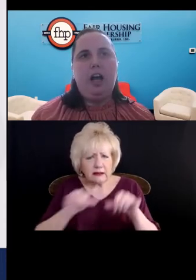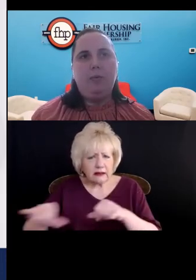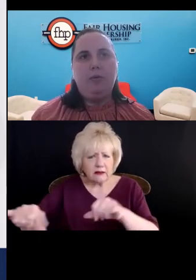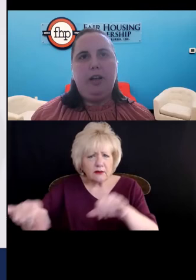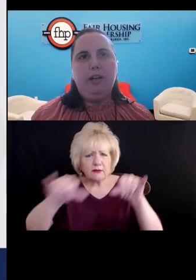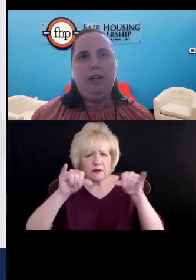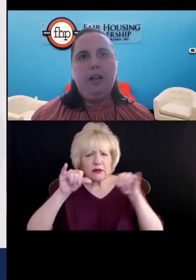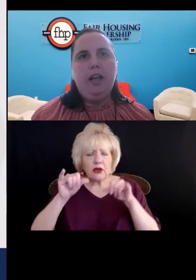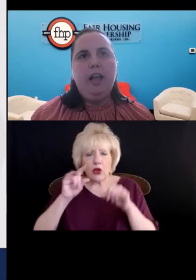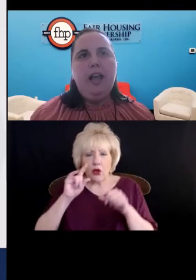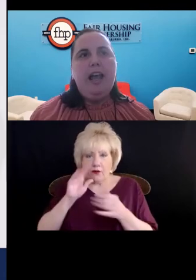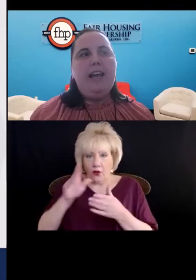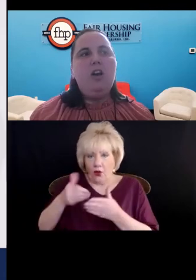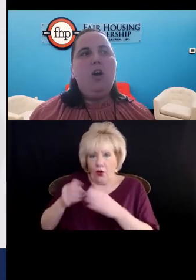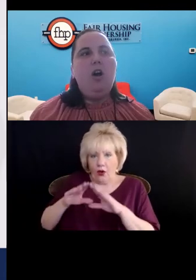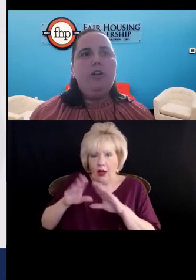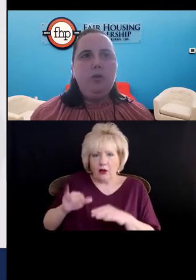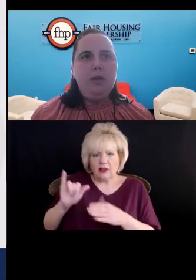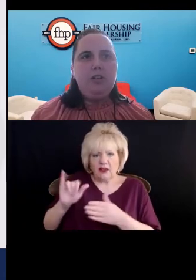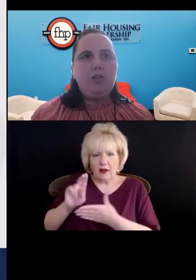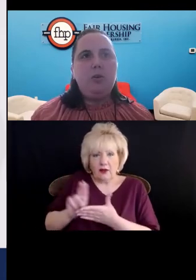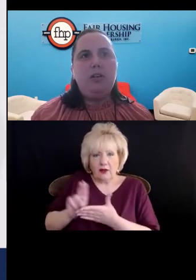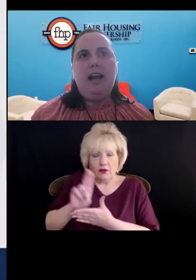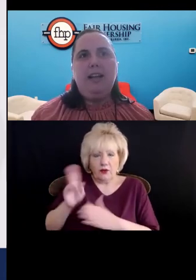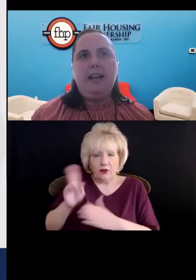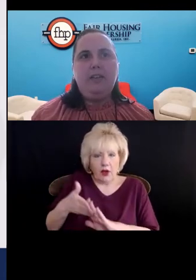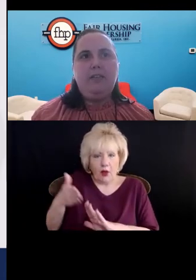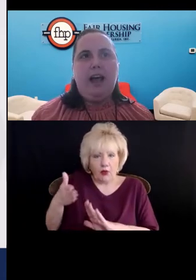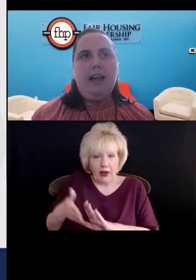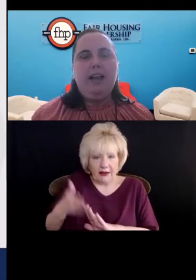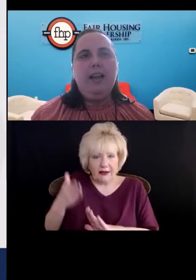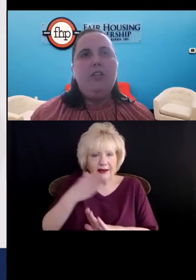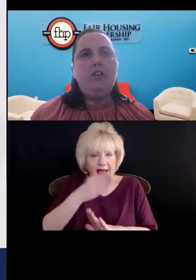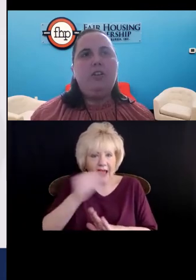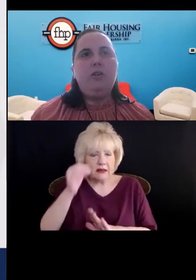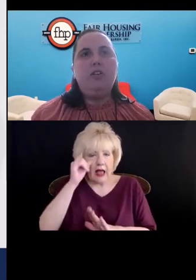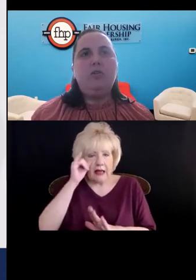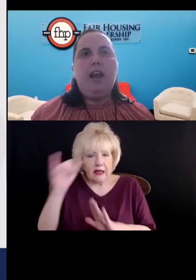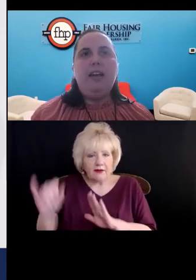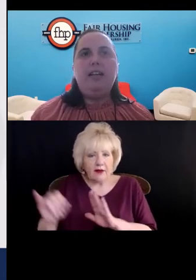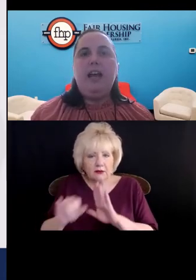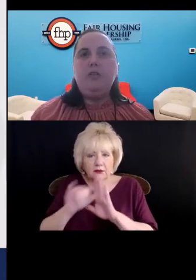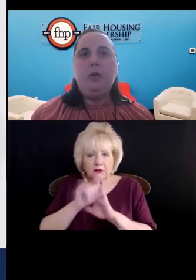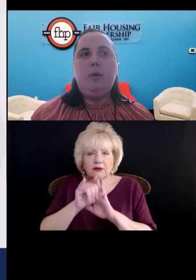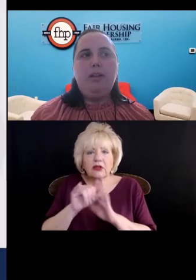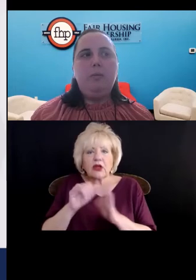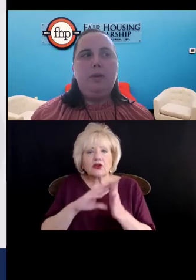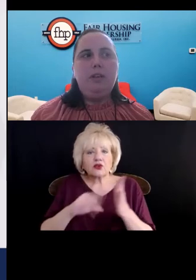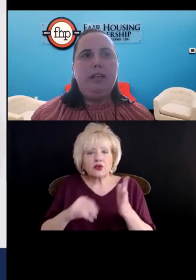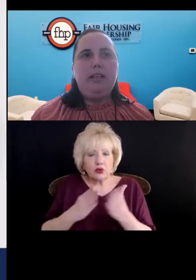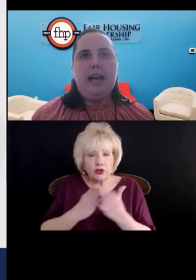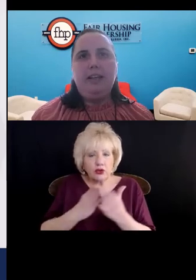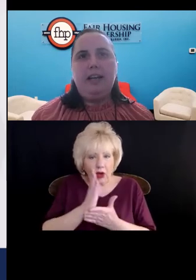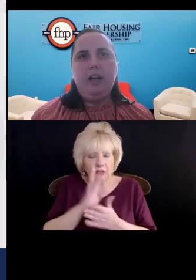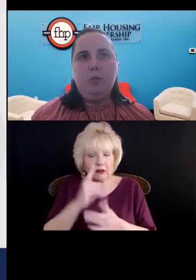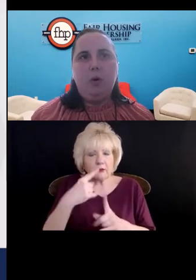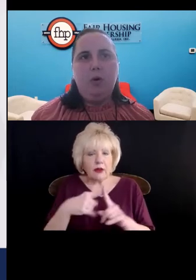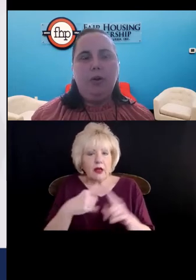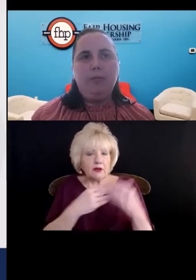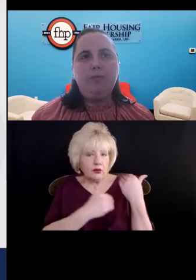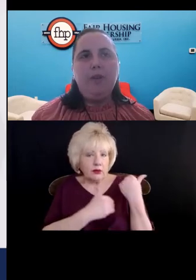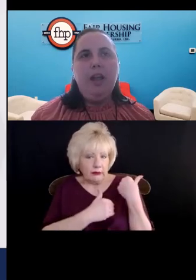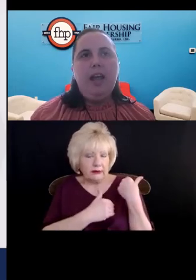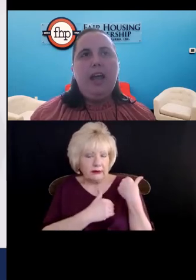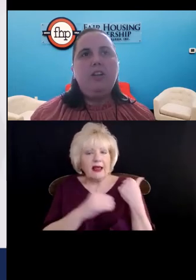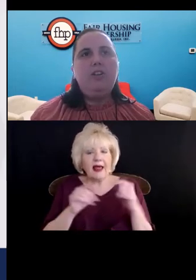university operated. And it also made sure to identify the students' rights and responsibilities as an animal